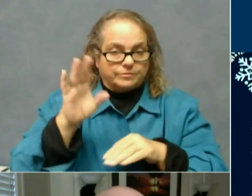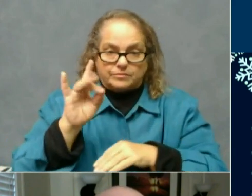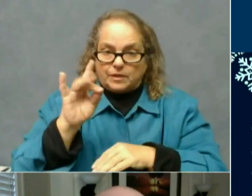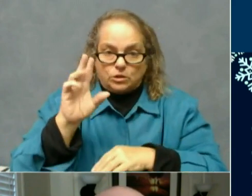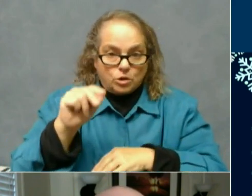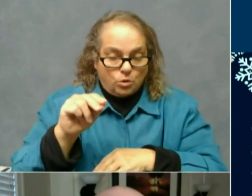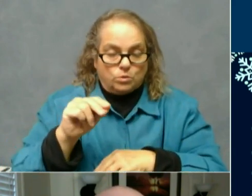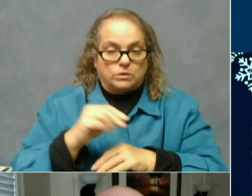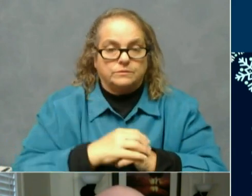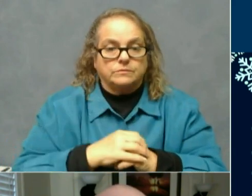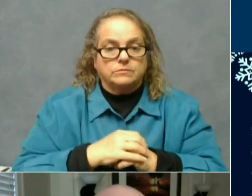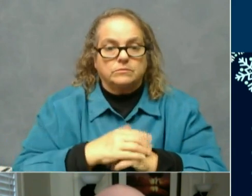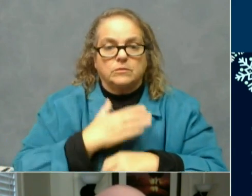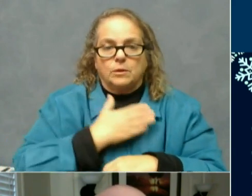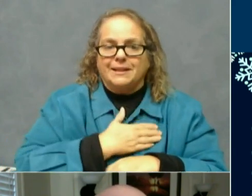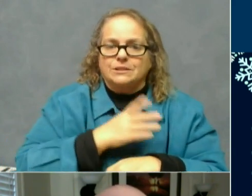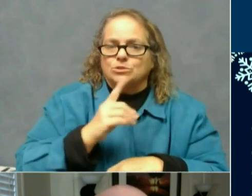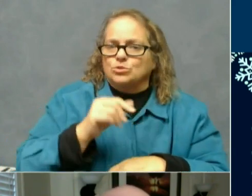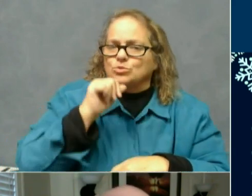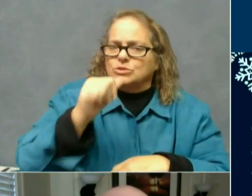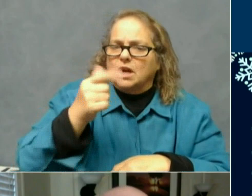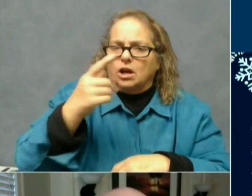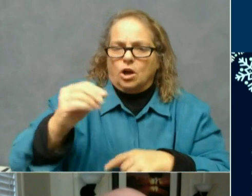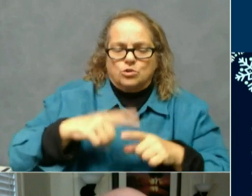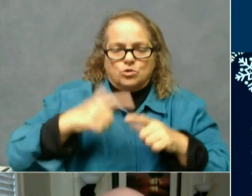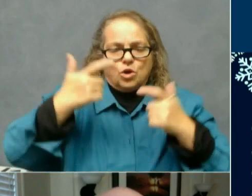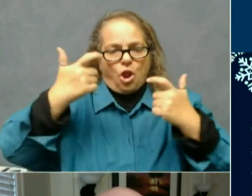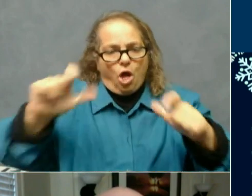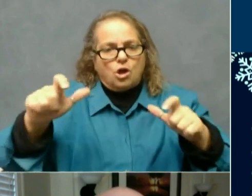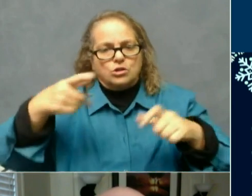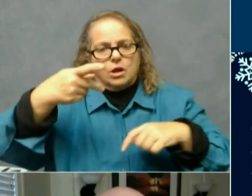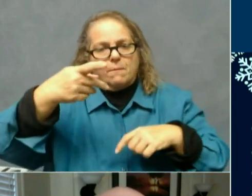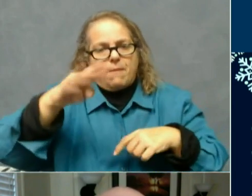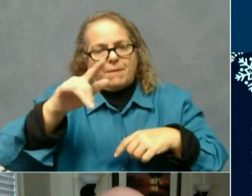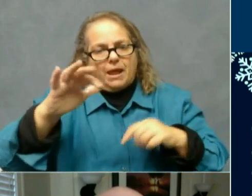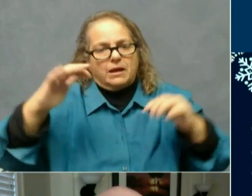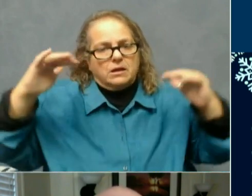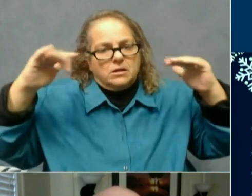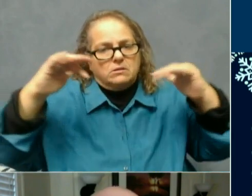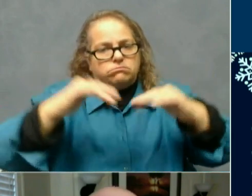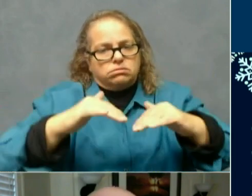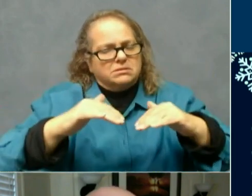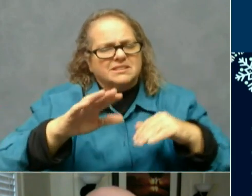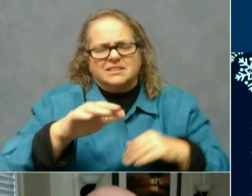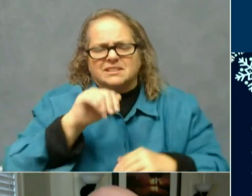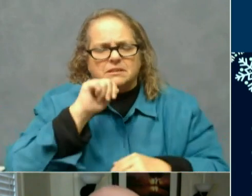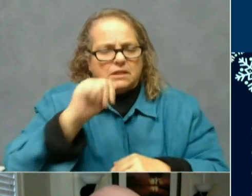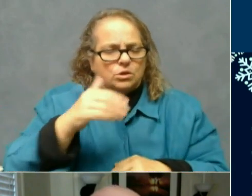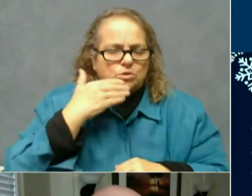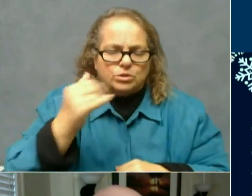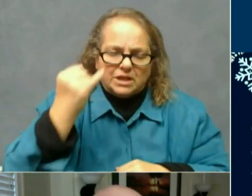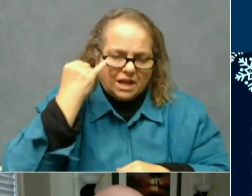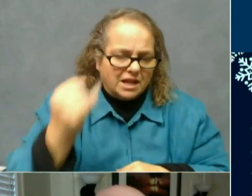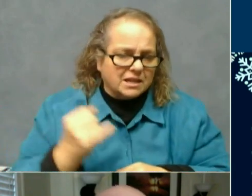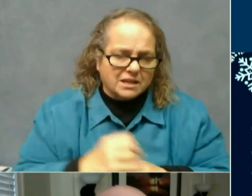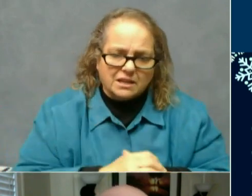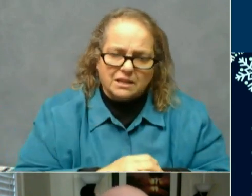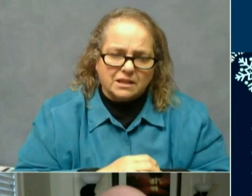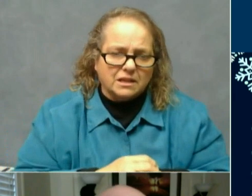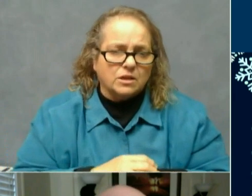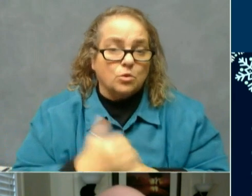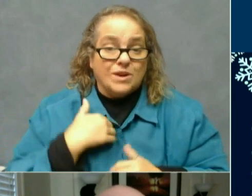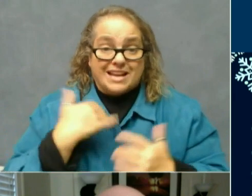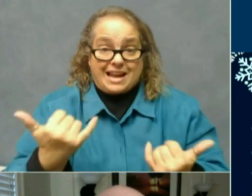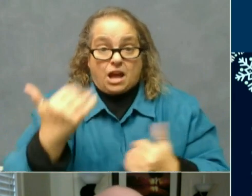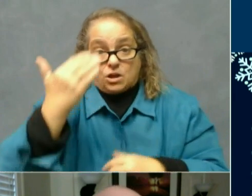go to large public gatherings of any sort. It's just not a good idea. Of course, we now know very clearly that